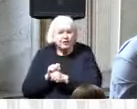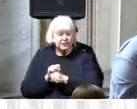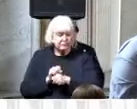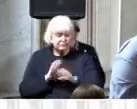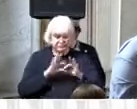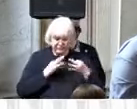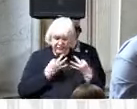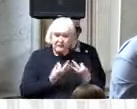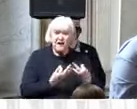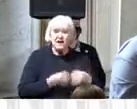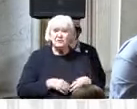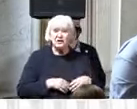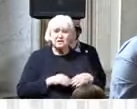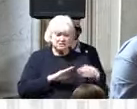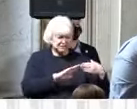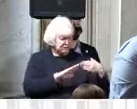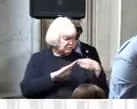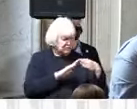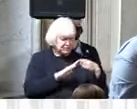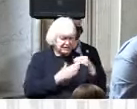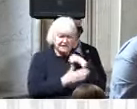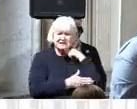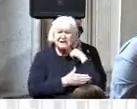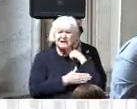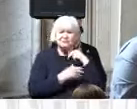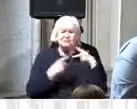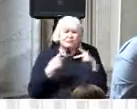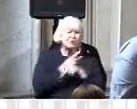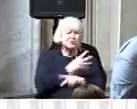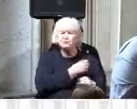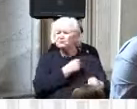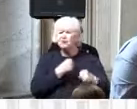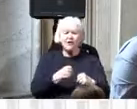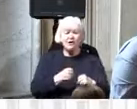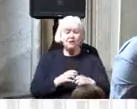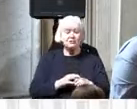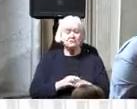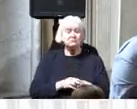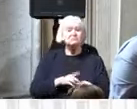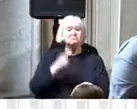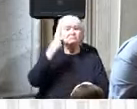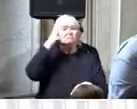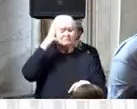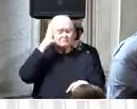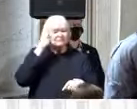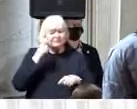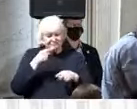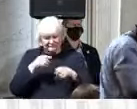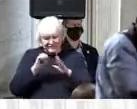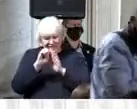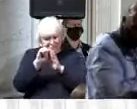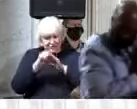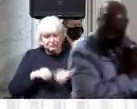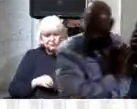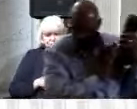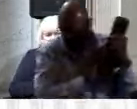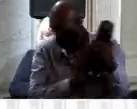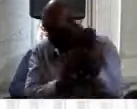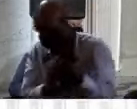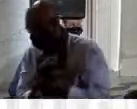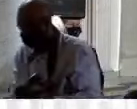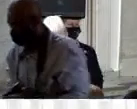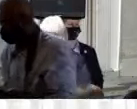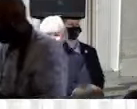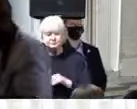communities and our country is stronger consider for example the impact on our